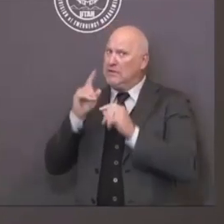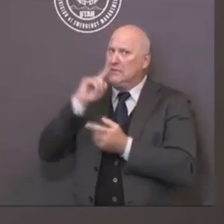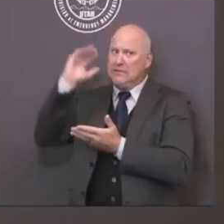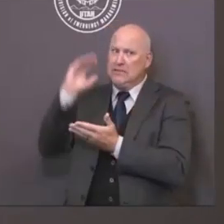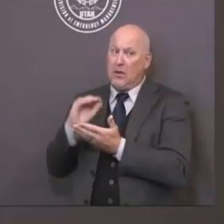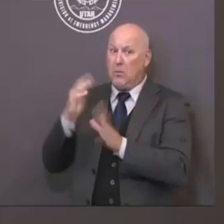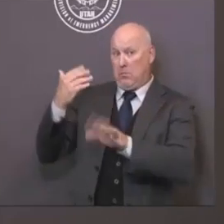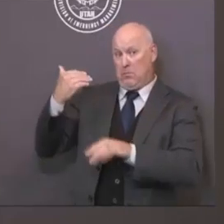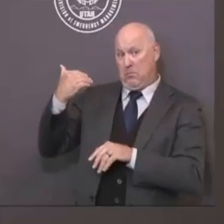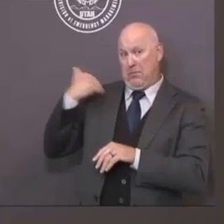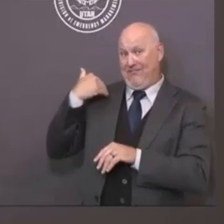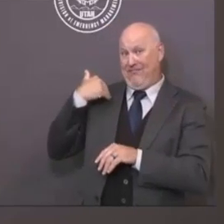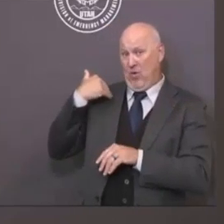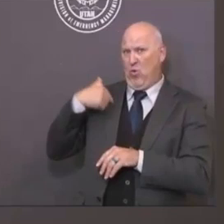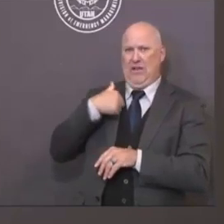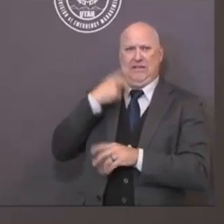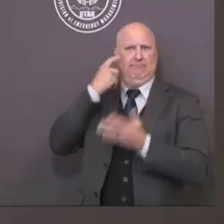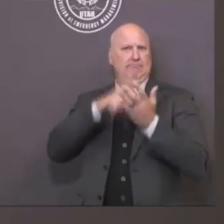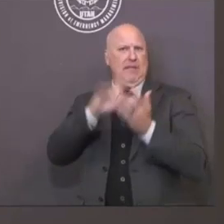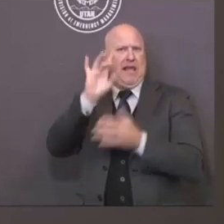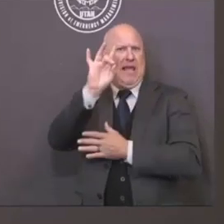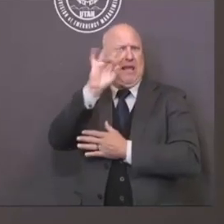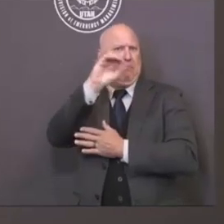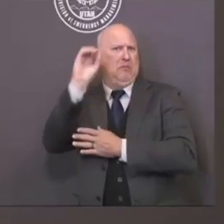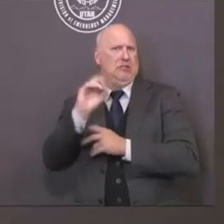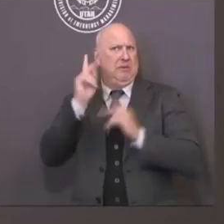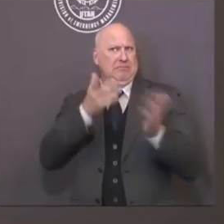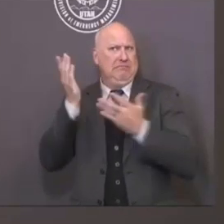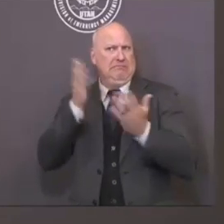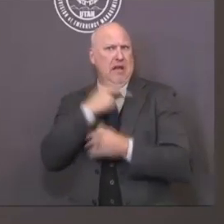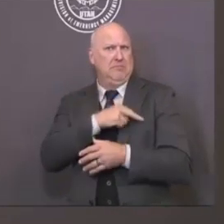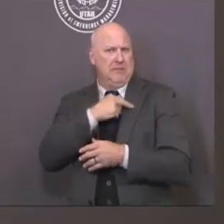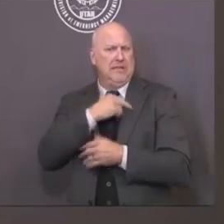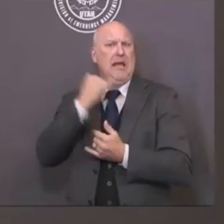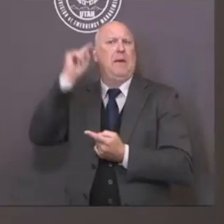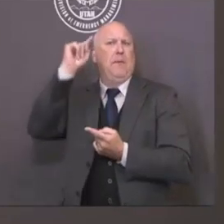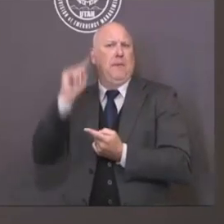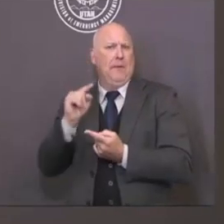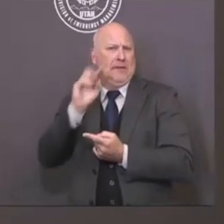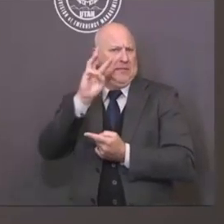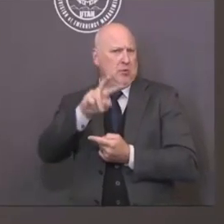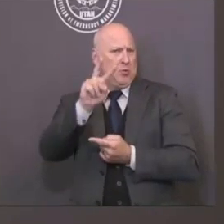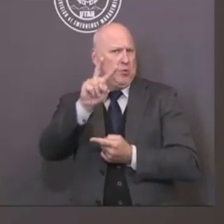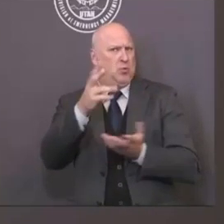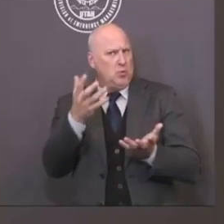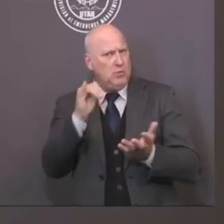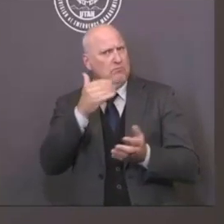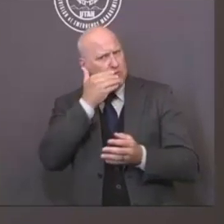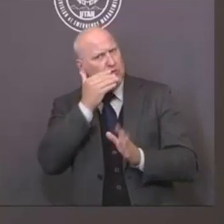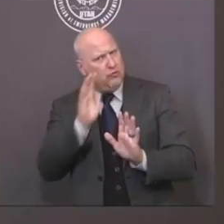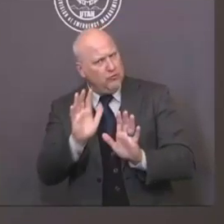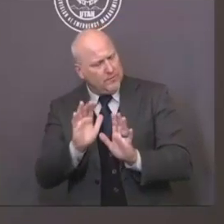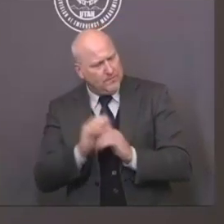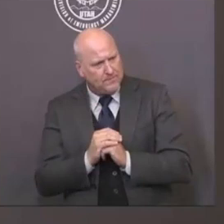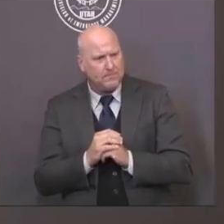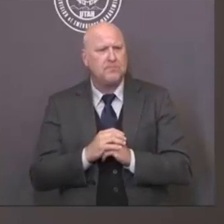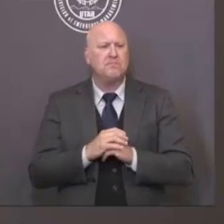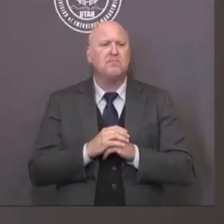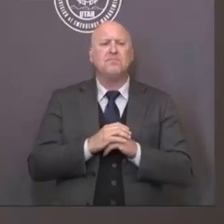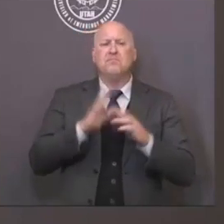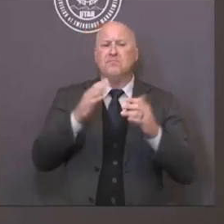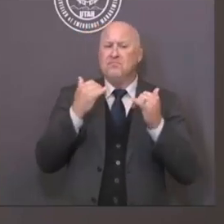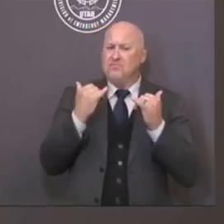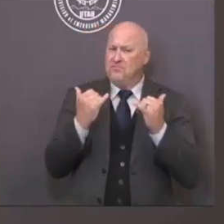compared to 1 percent earlier in the outbreak. While this is encouraging, all ages should